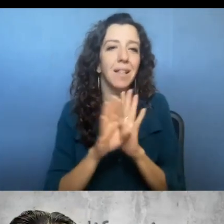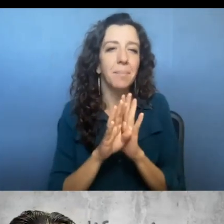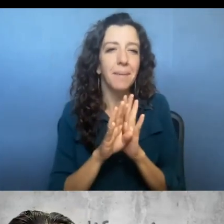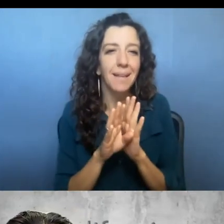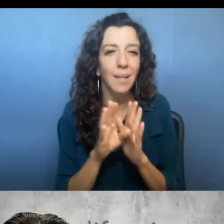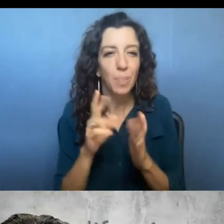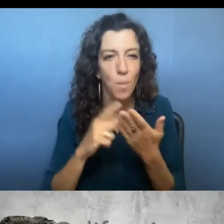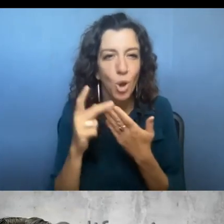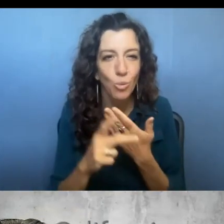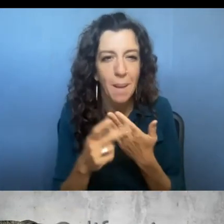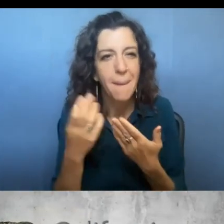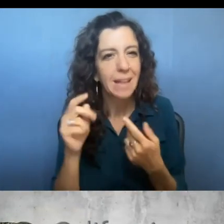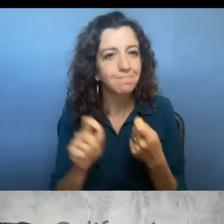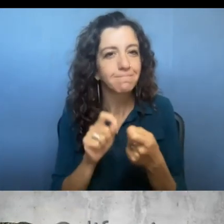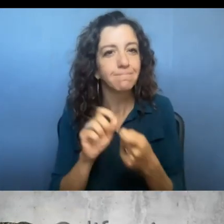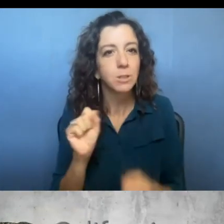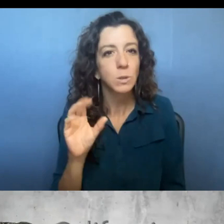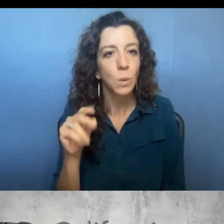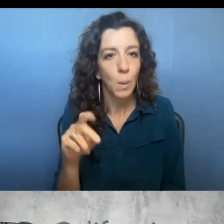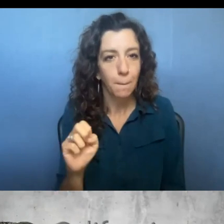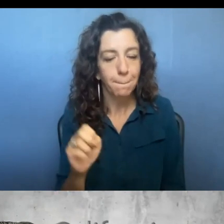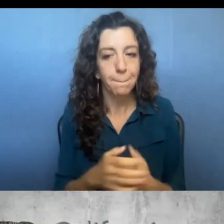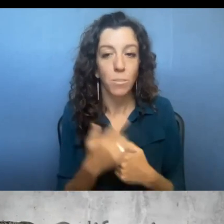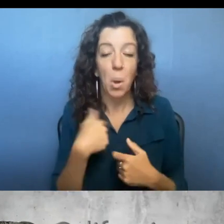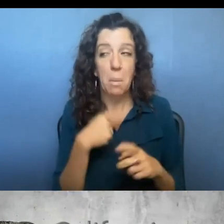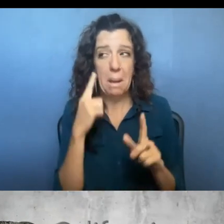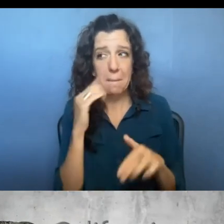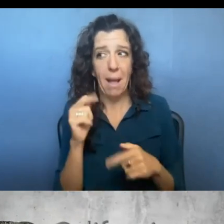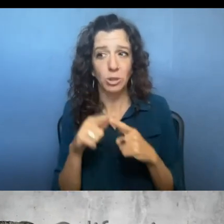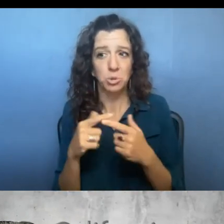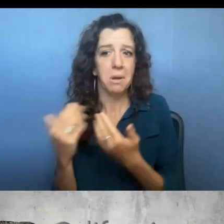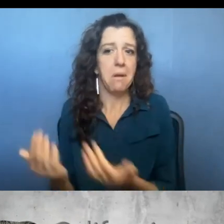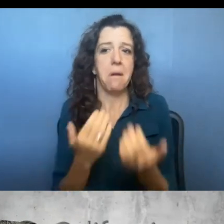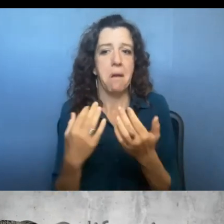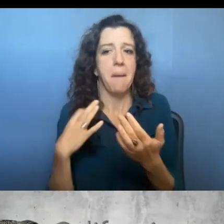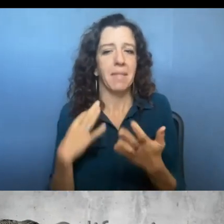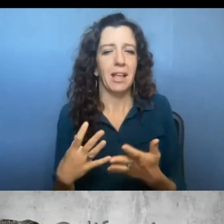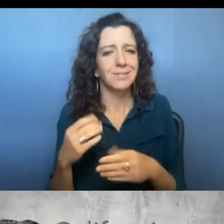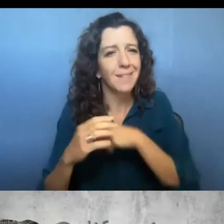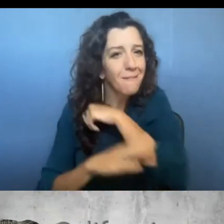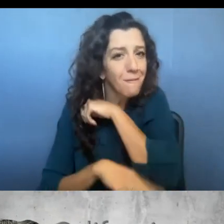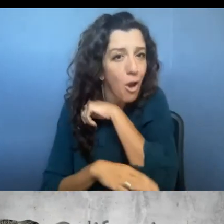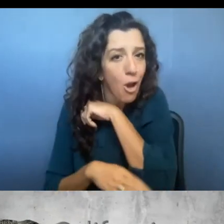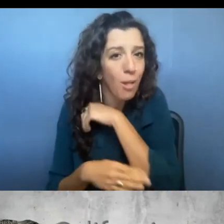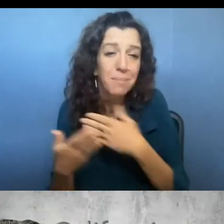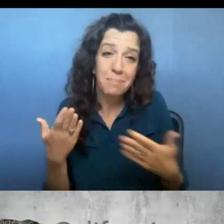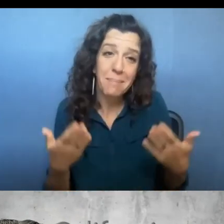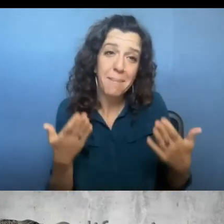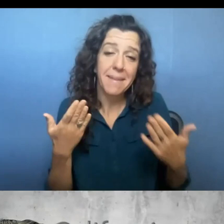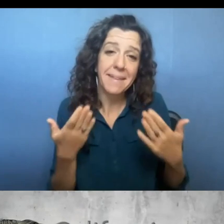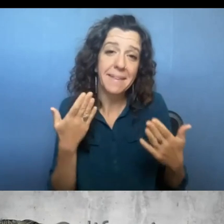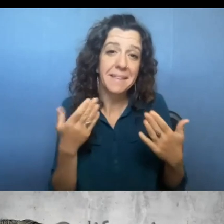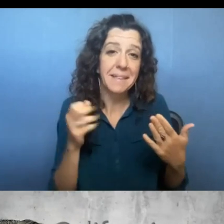program we expect to release a request for application in the fall uh likely around the